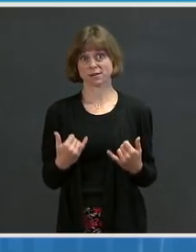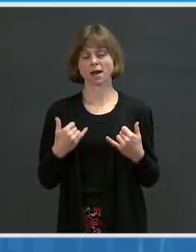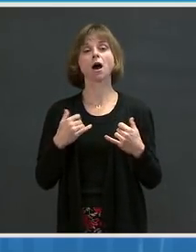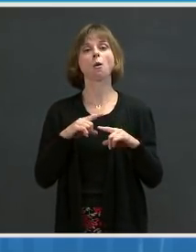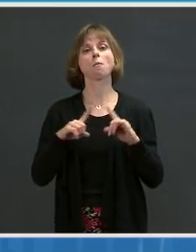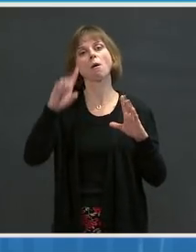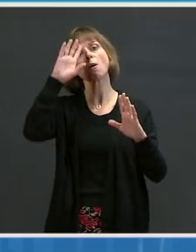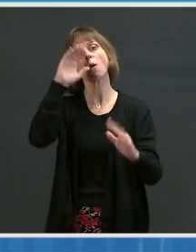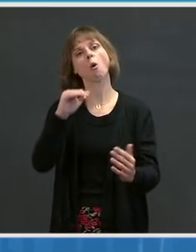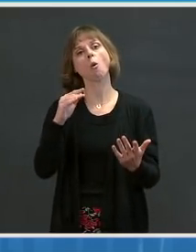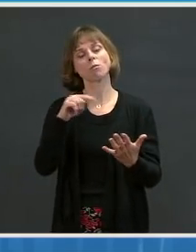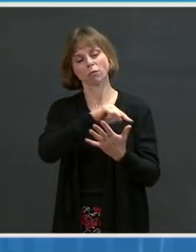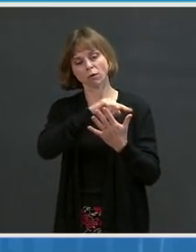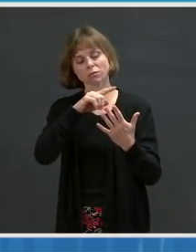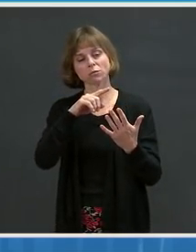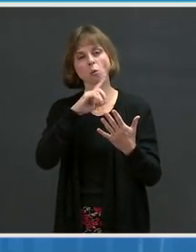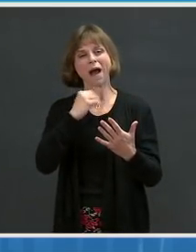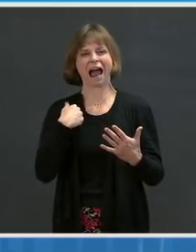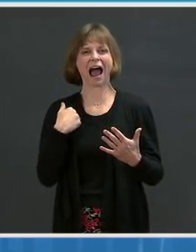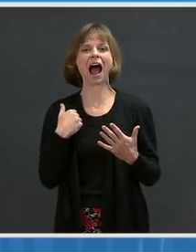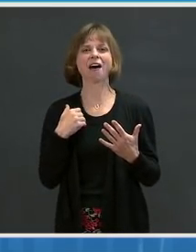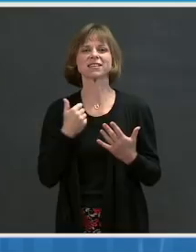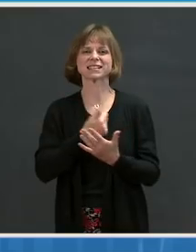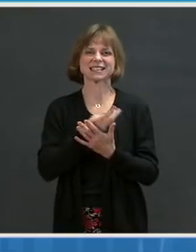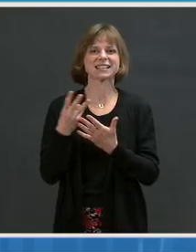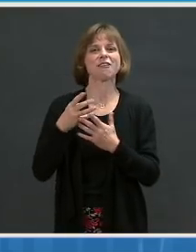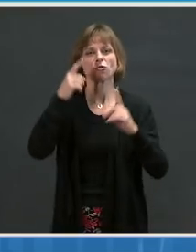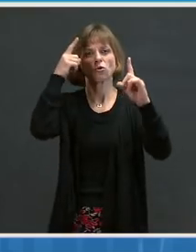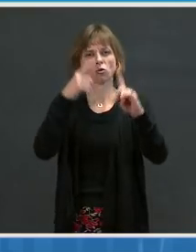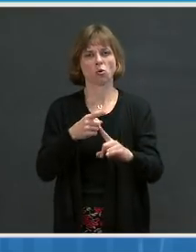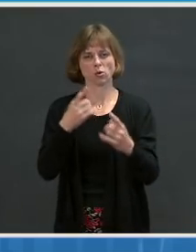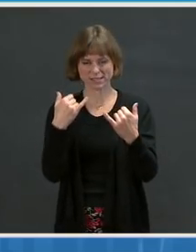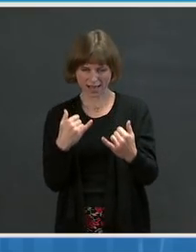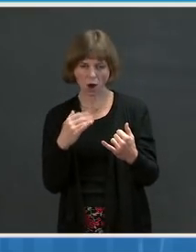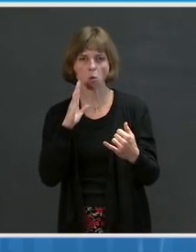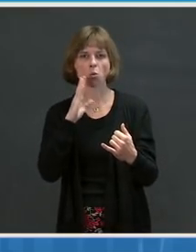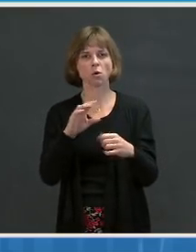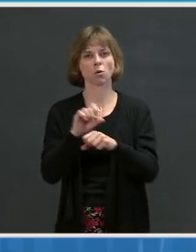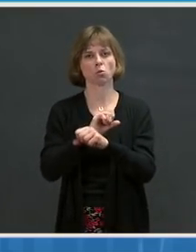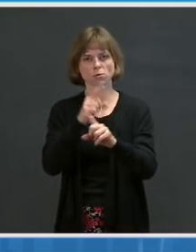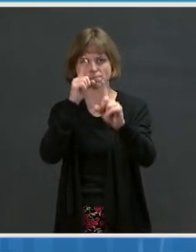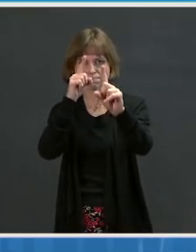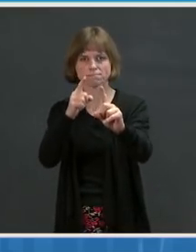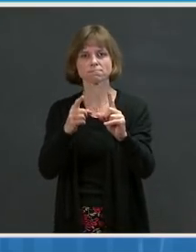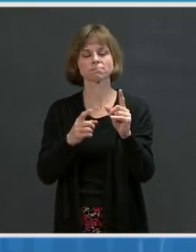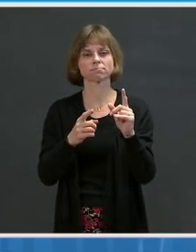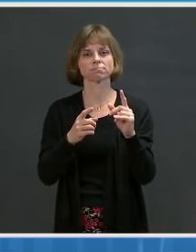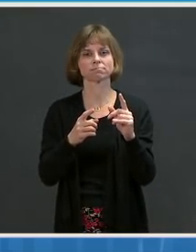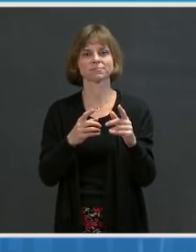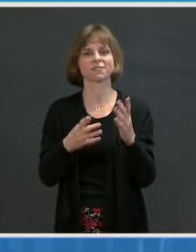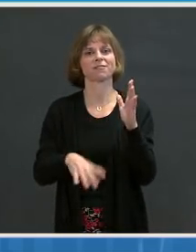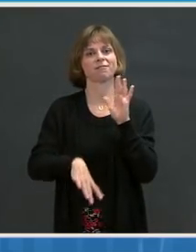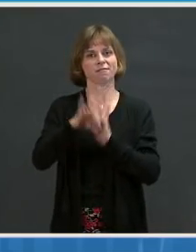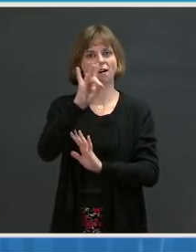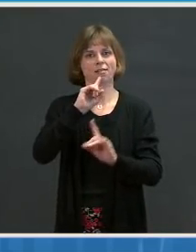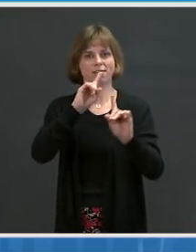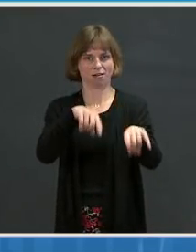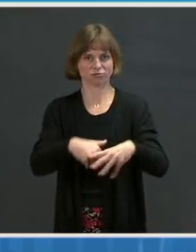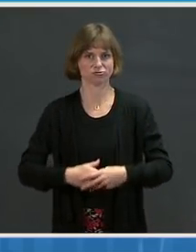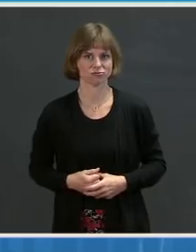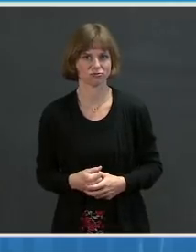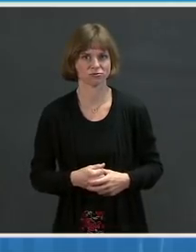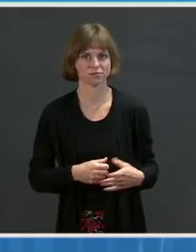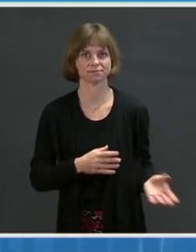this series of initiatives, we will ultimately answer. So I'll stop there and hand it back to Jeff. Well, thank you,